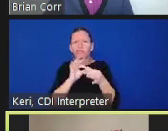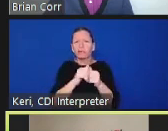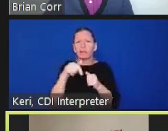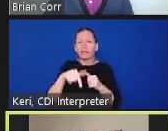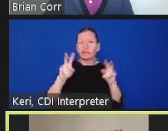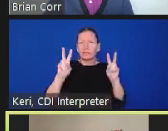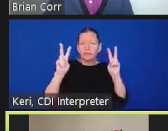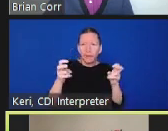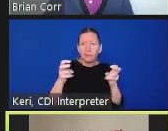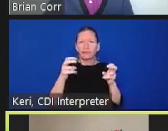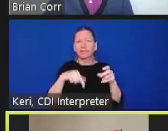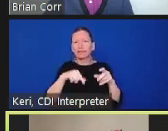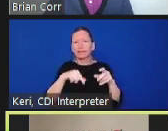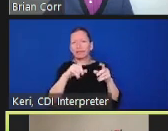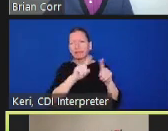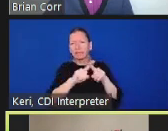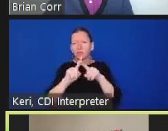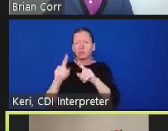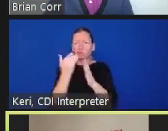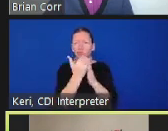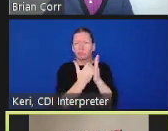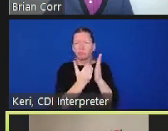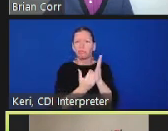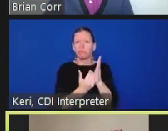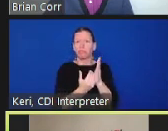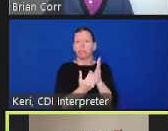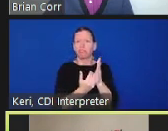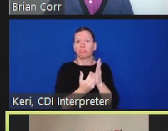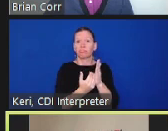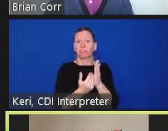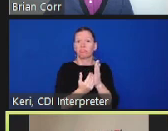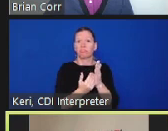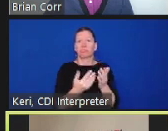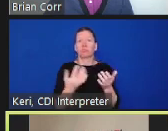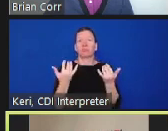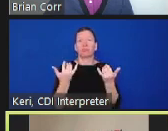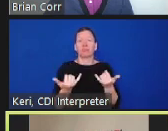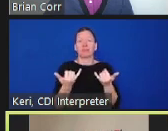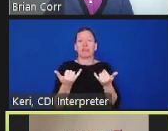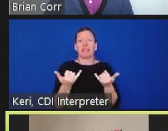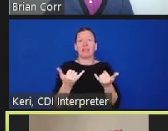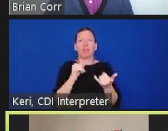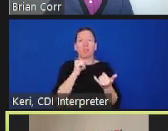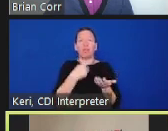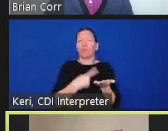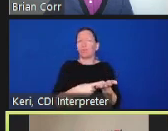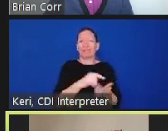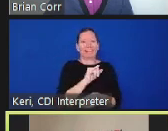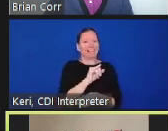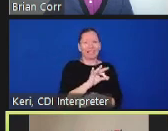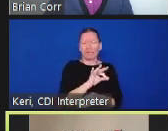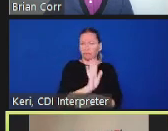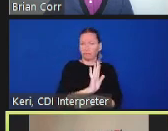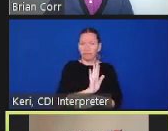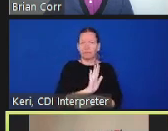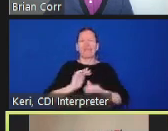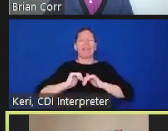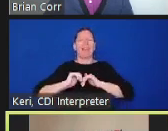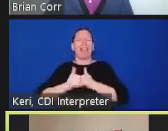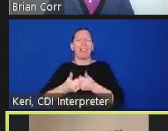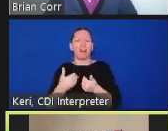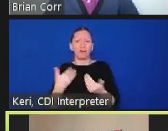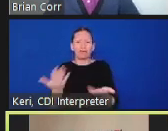not if, but how we promote ongoing community dialogue, equity, accountability, and trust.